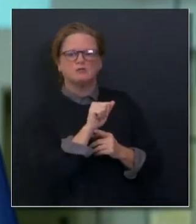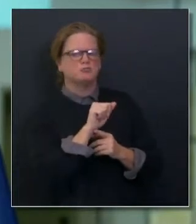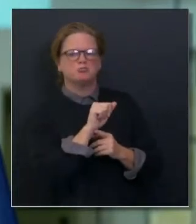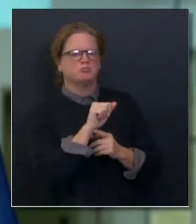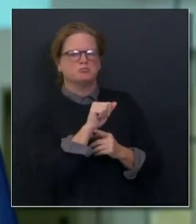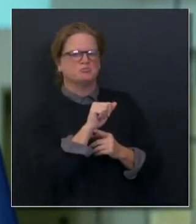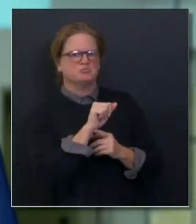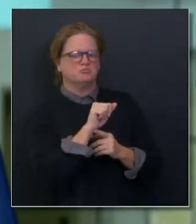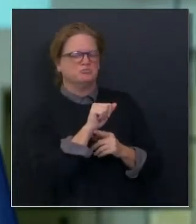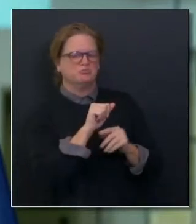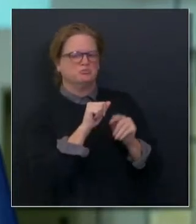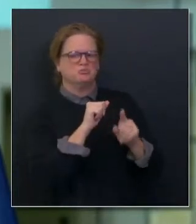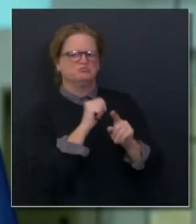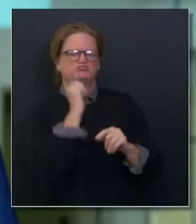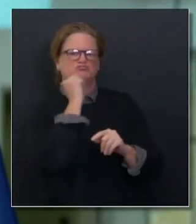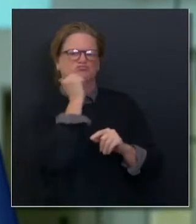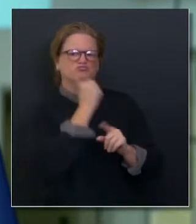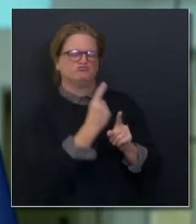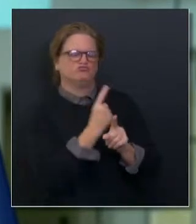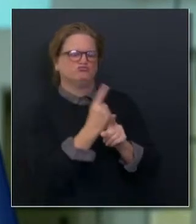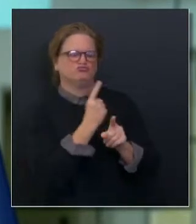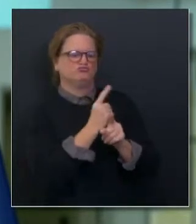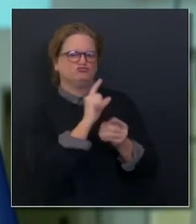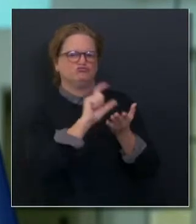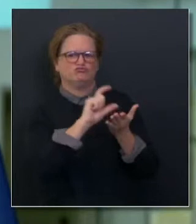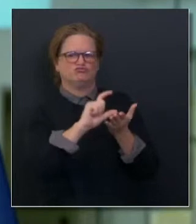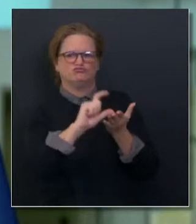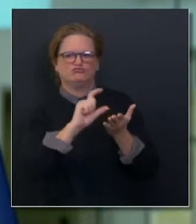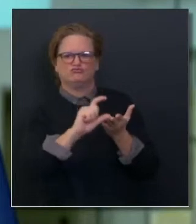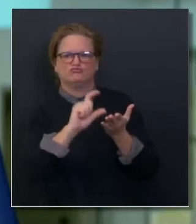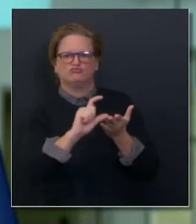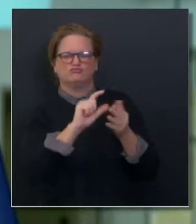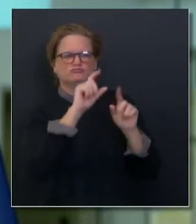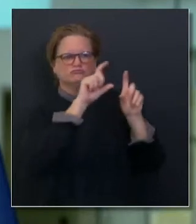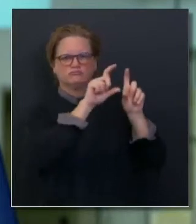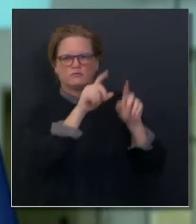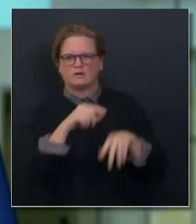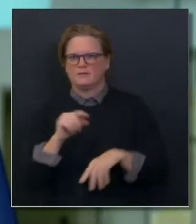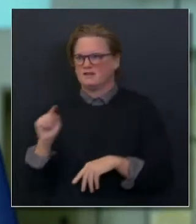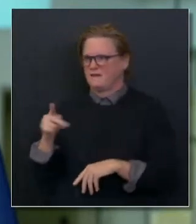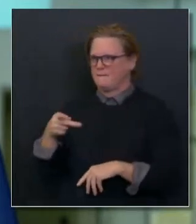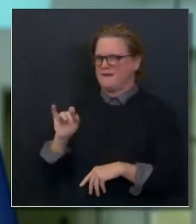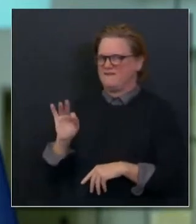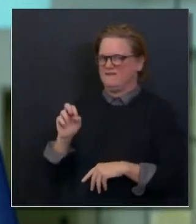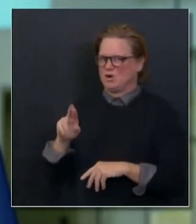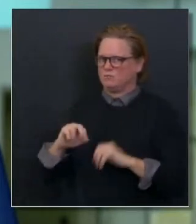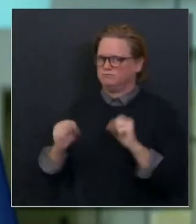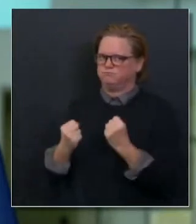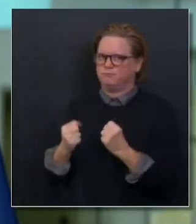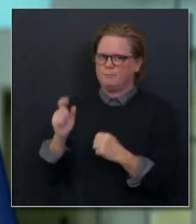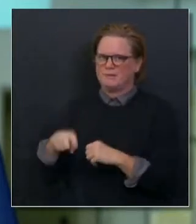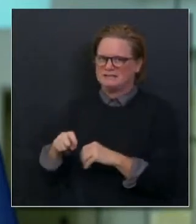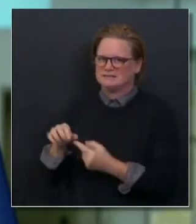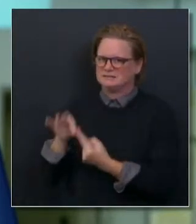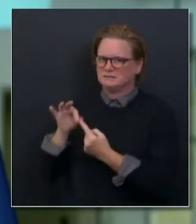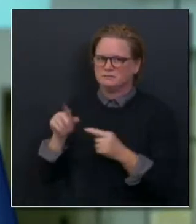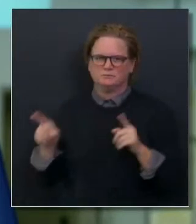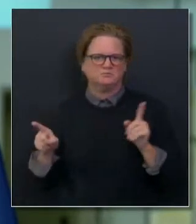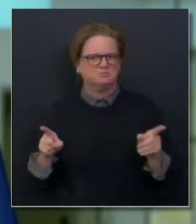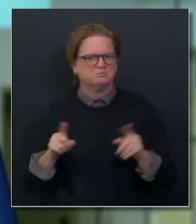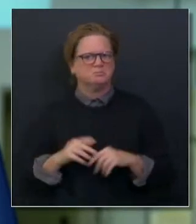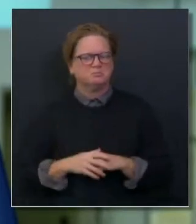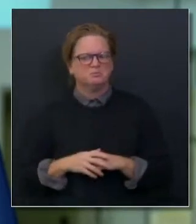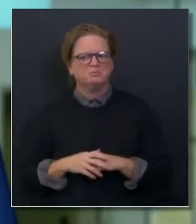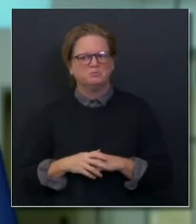Moderna has a different process for distribution. But, again, that process for distribution is based not on the whims of